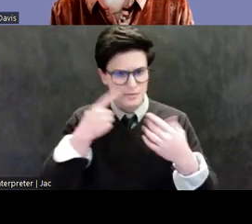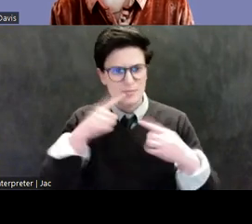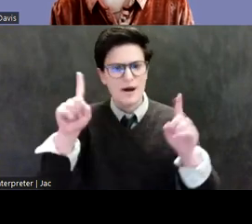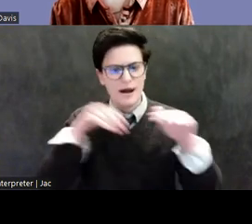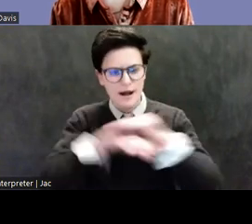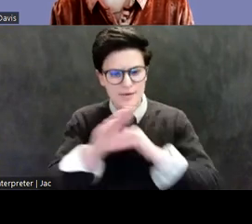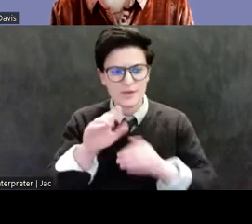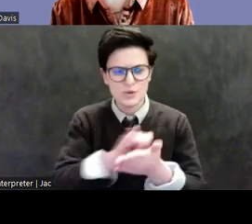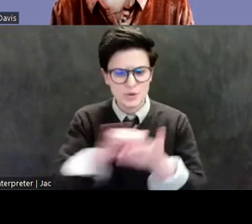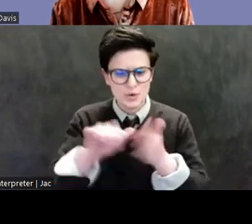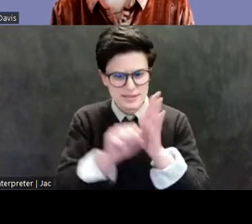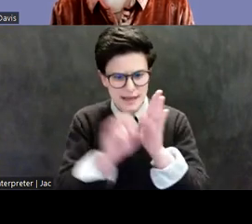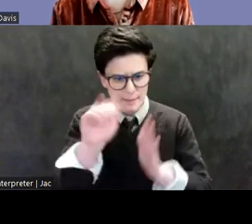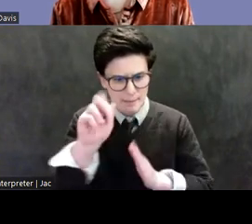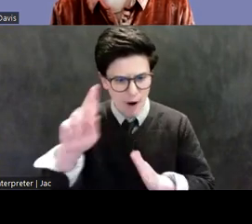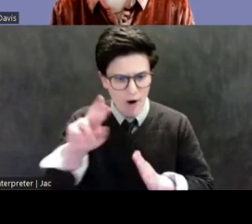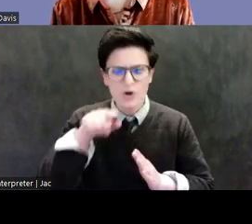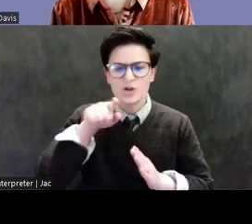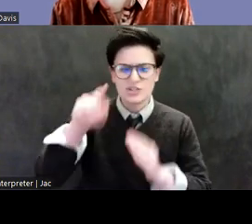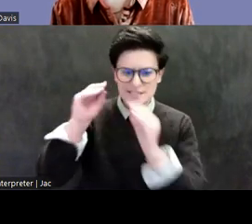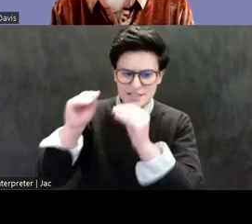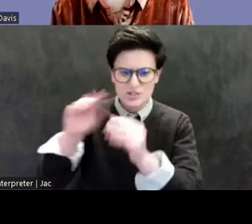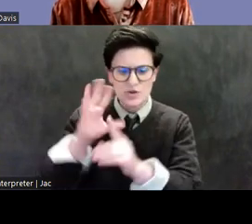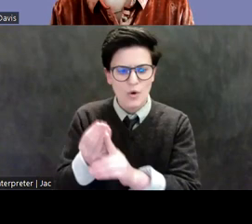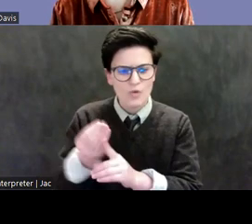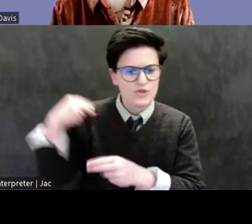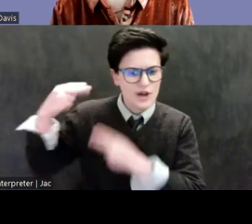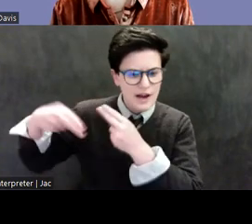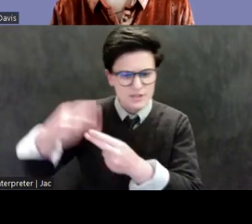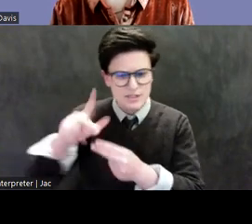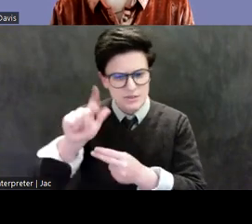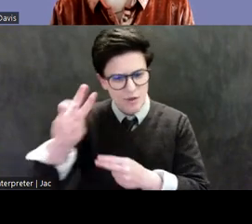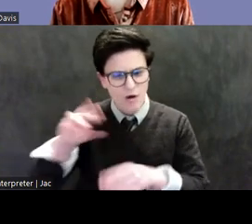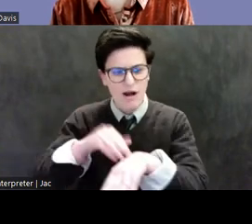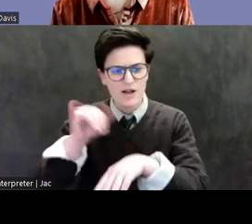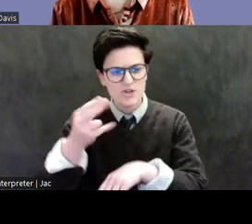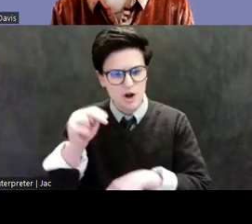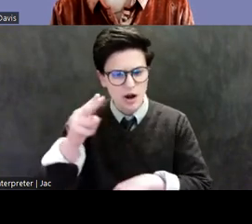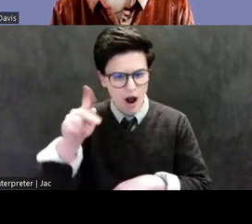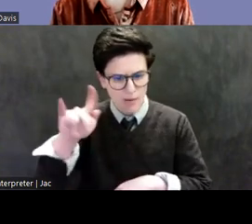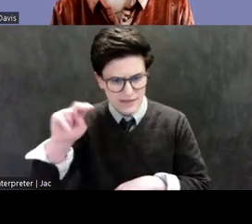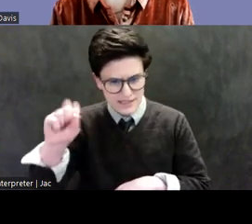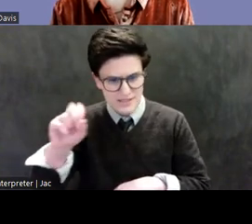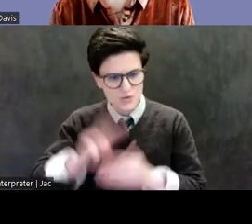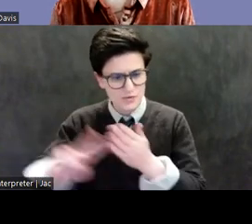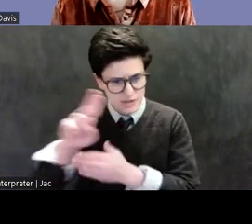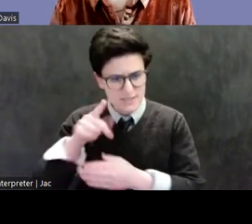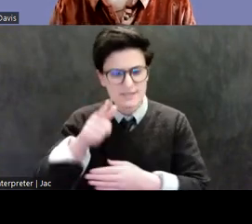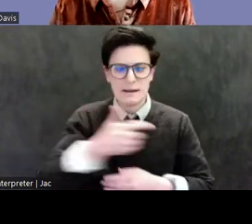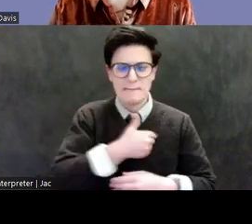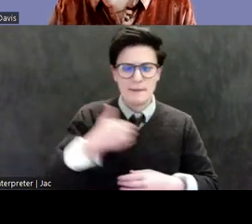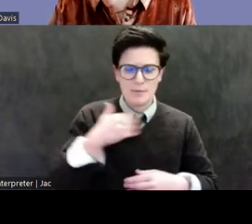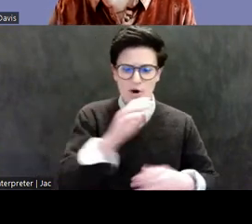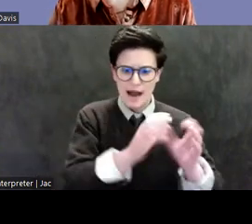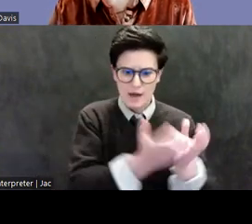University, and is a term member of the Council on Foreign Relations. In 2015, the Royal Government of Cambodia knighted